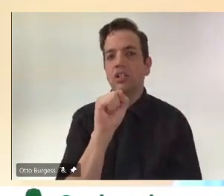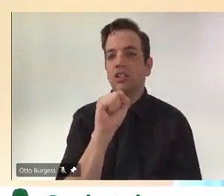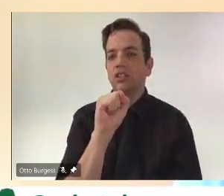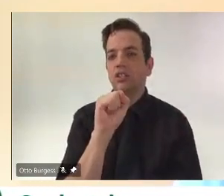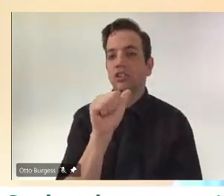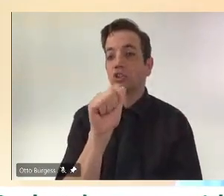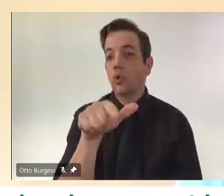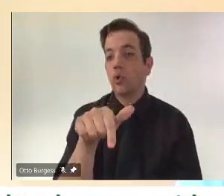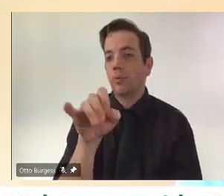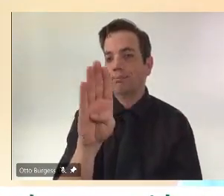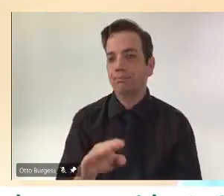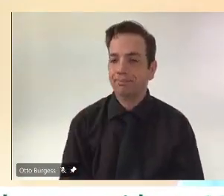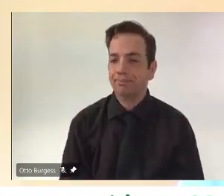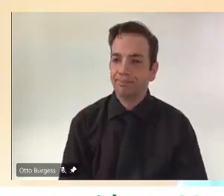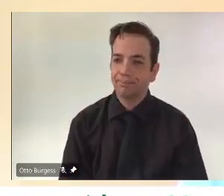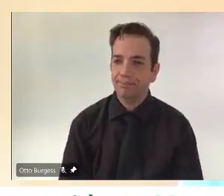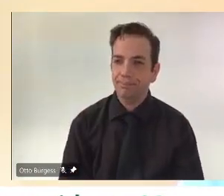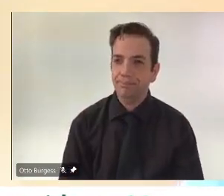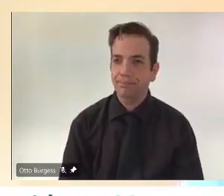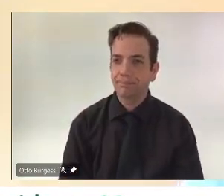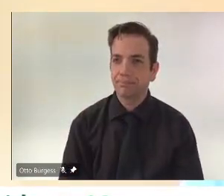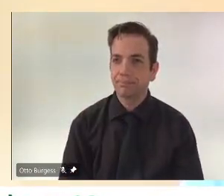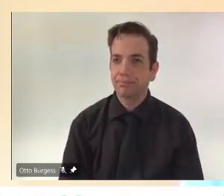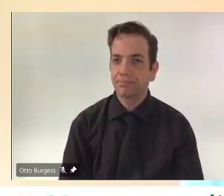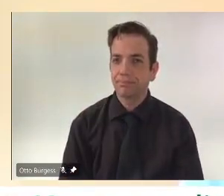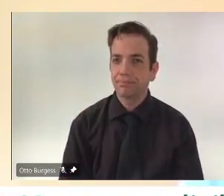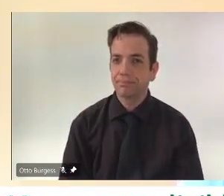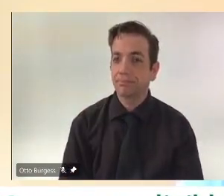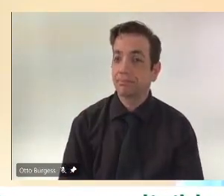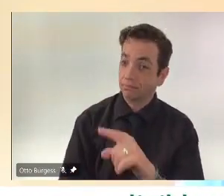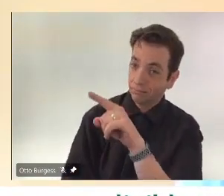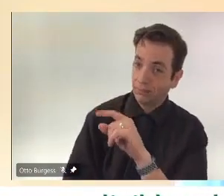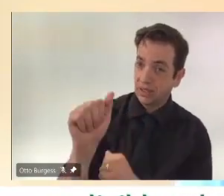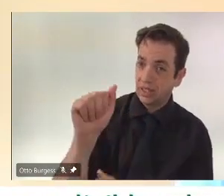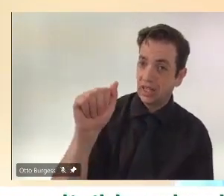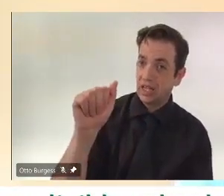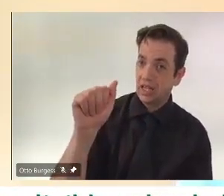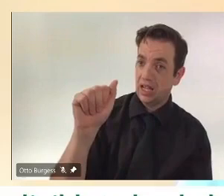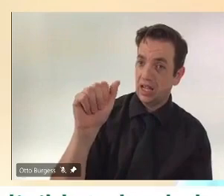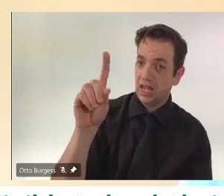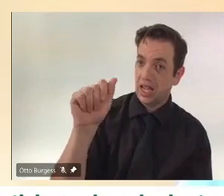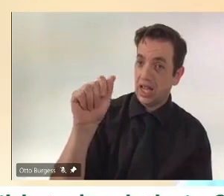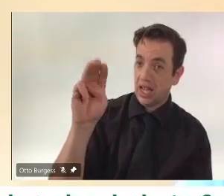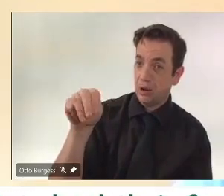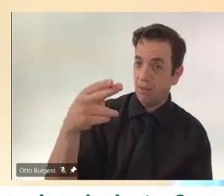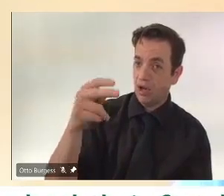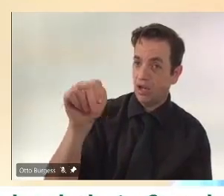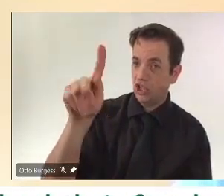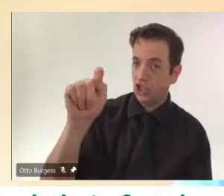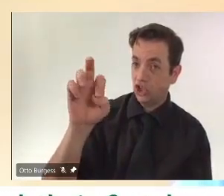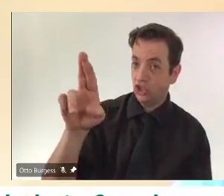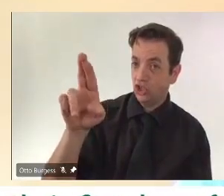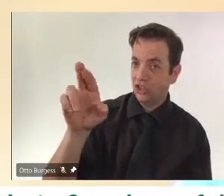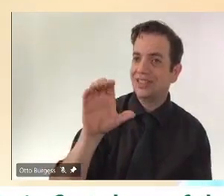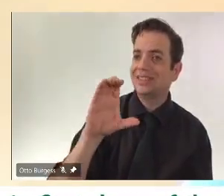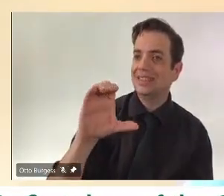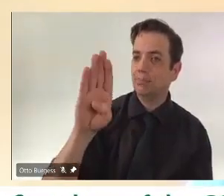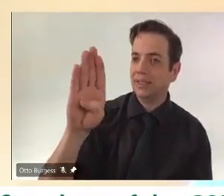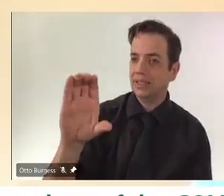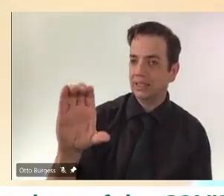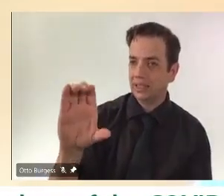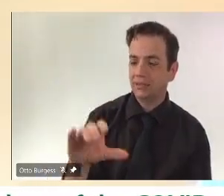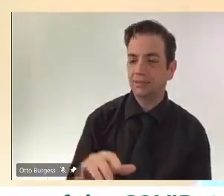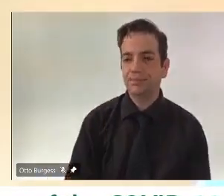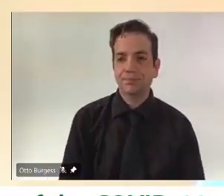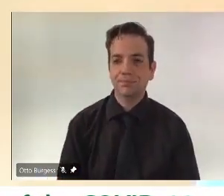Okay, we'll go to Adam Hunter with CVC. Hi, I'm wondering for Scott, the drive-throughs in Saskatoon,